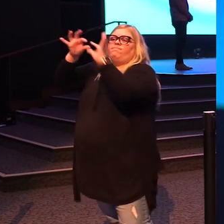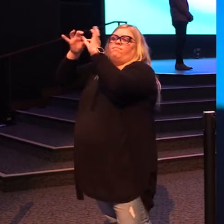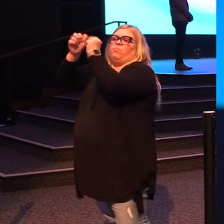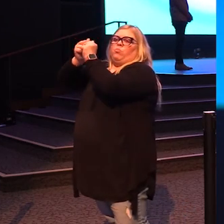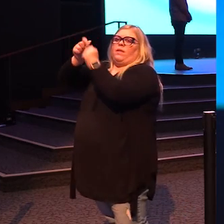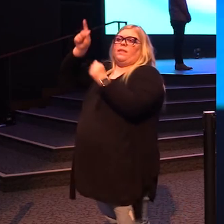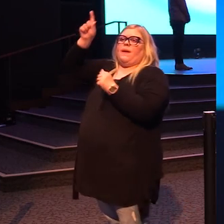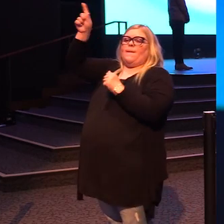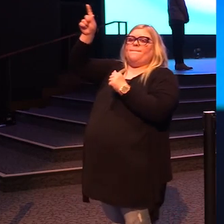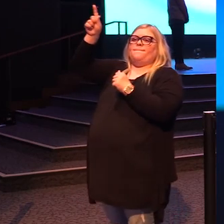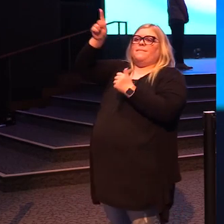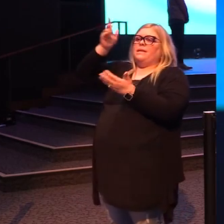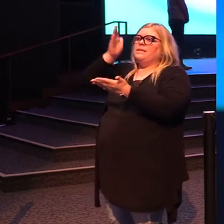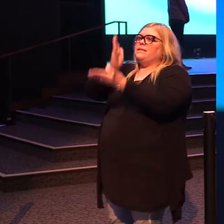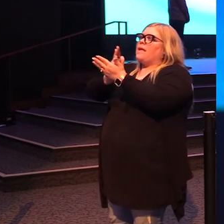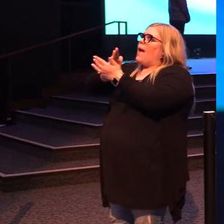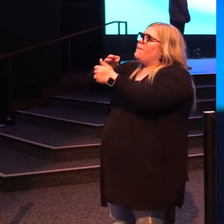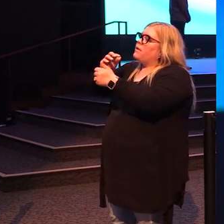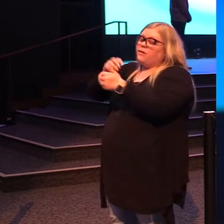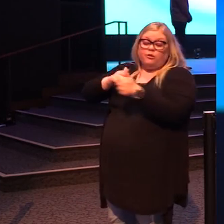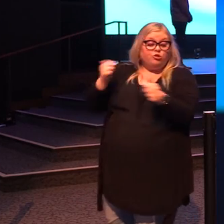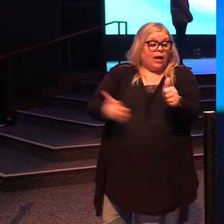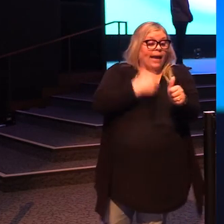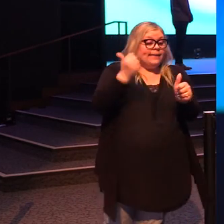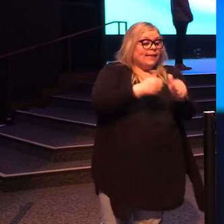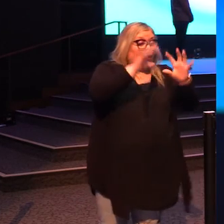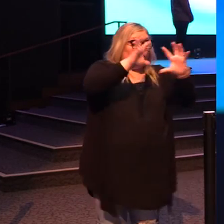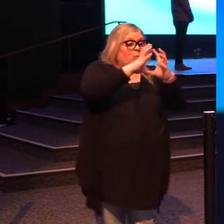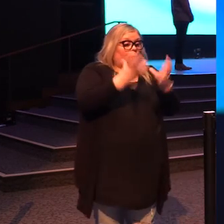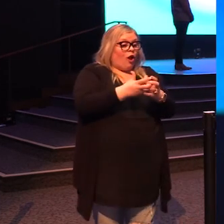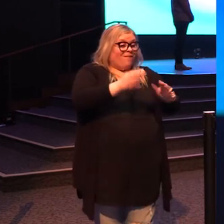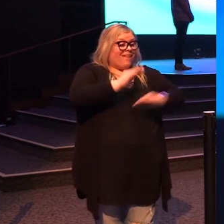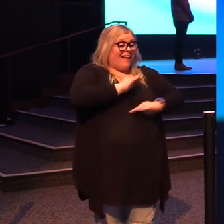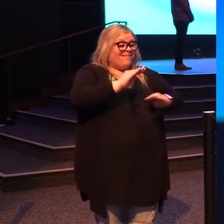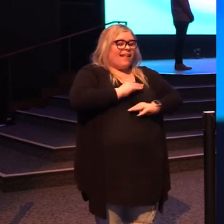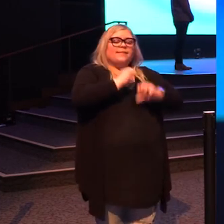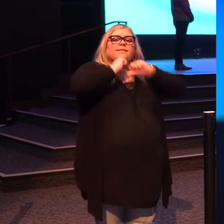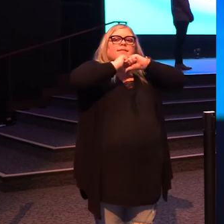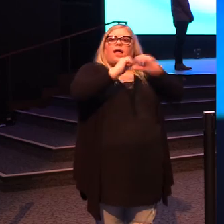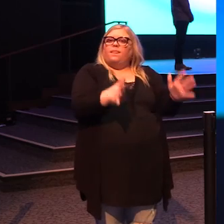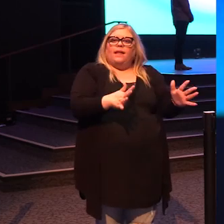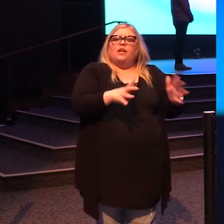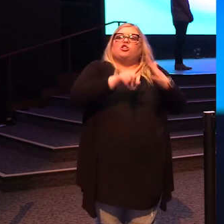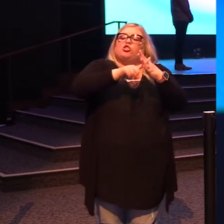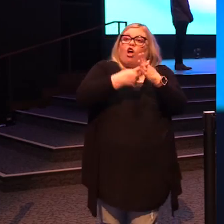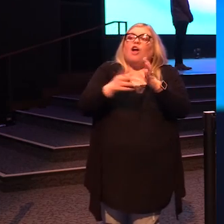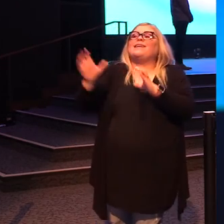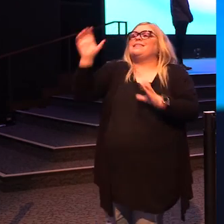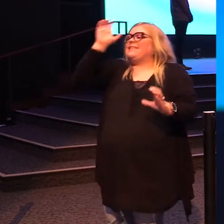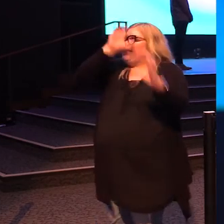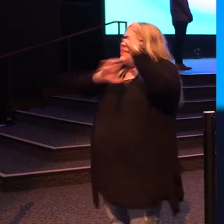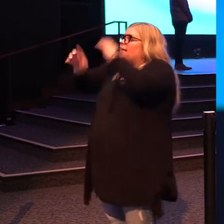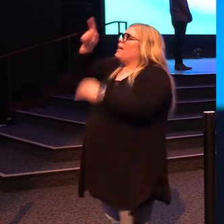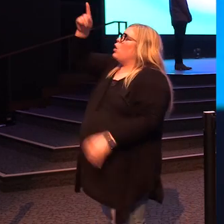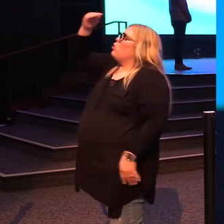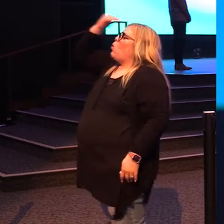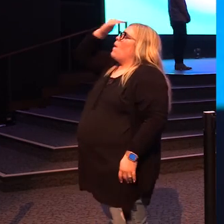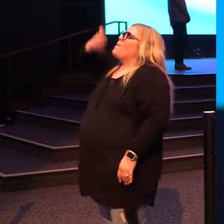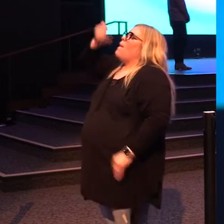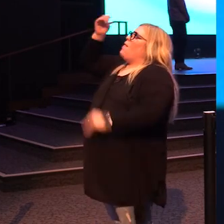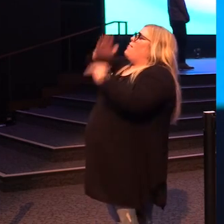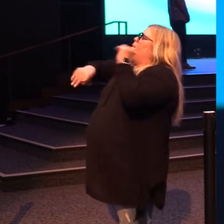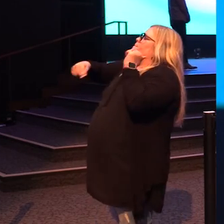to stop chasing and stop pursuing things that will never fulfill you and start seeking the one who knows you better than you know